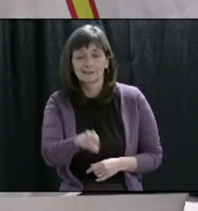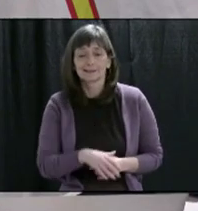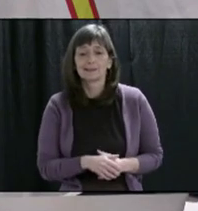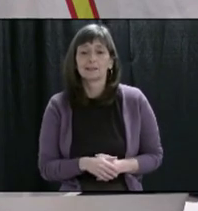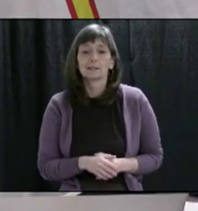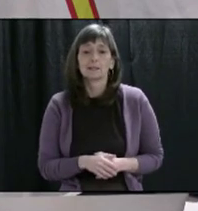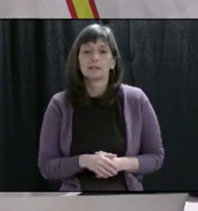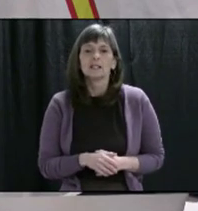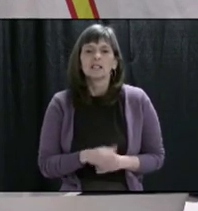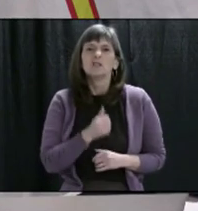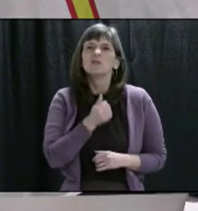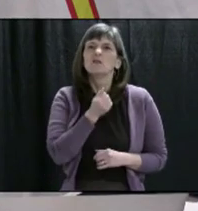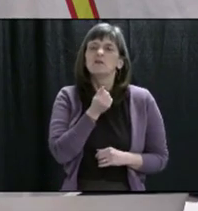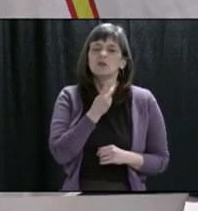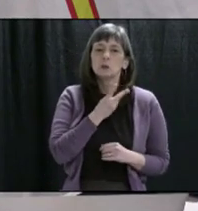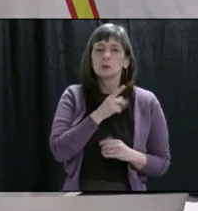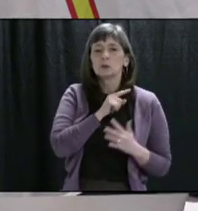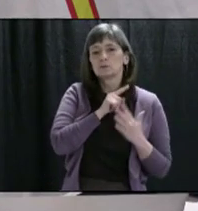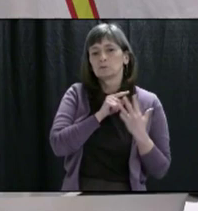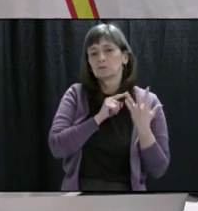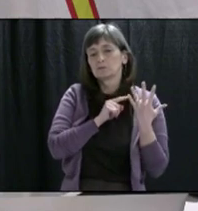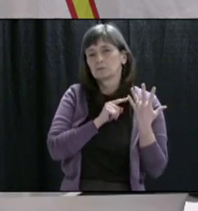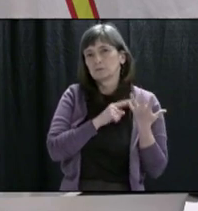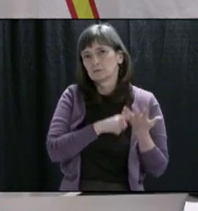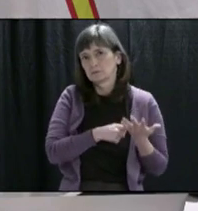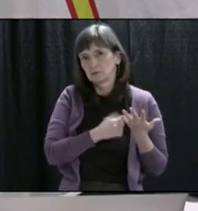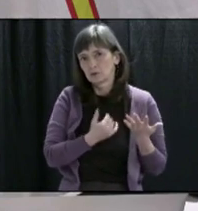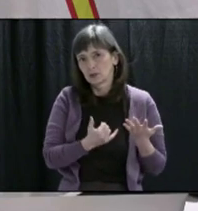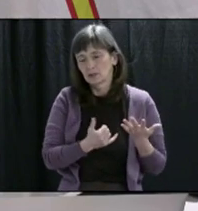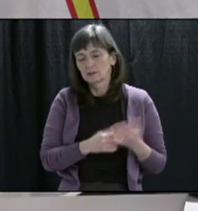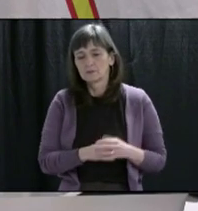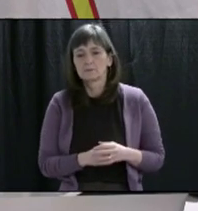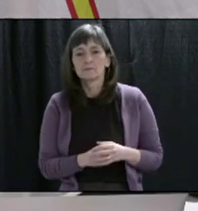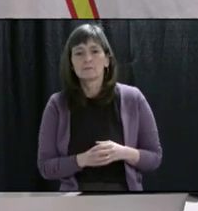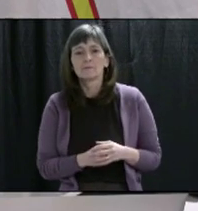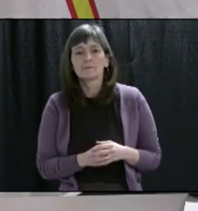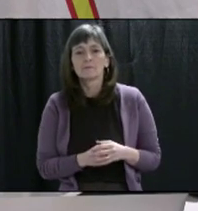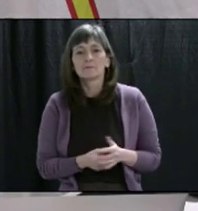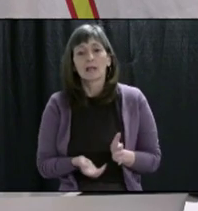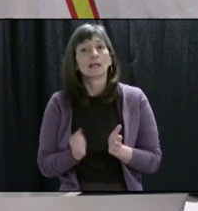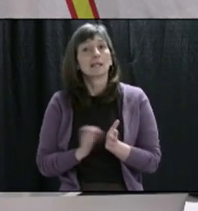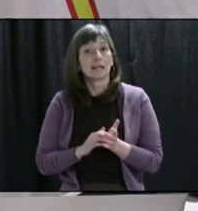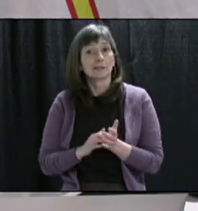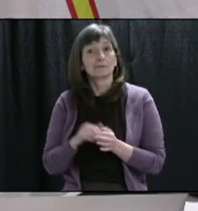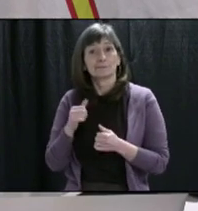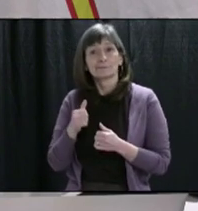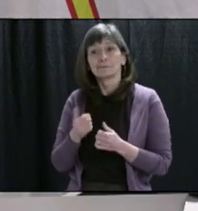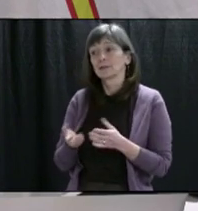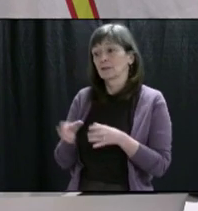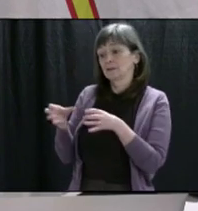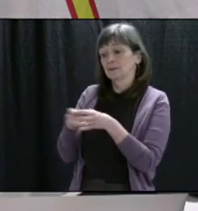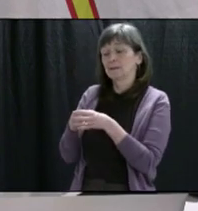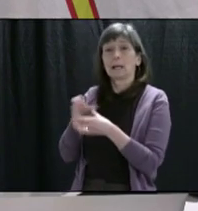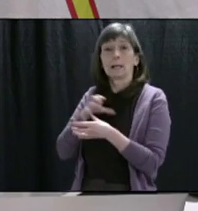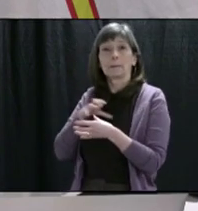I'd like to touch on today. And once again, I'd like to make mention of our joint all-party committee.